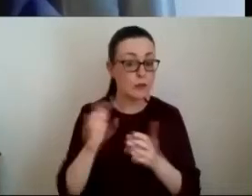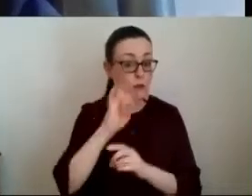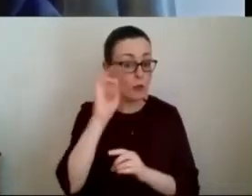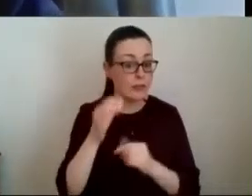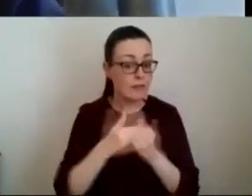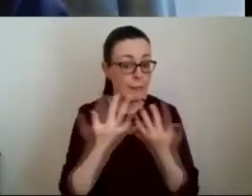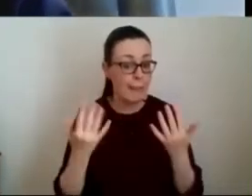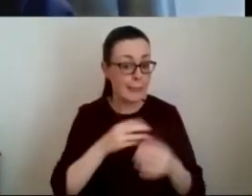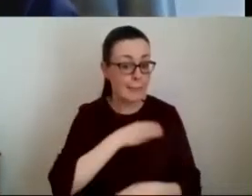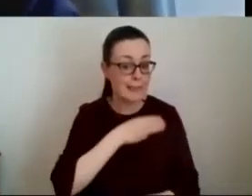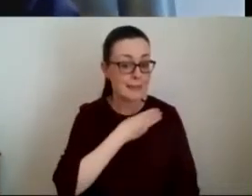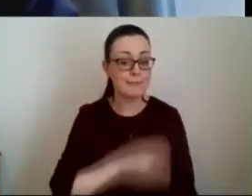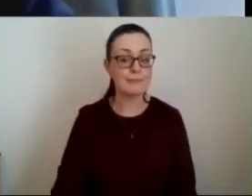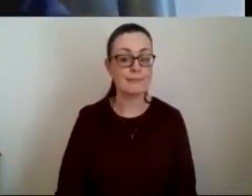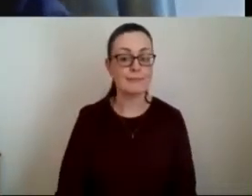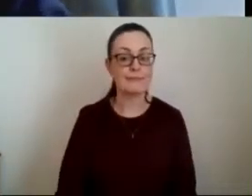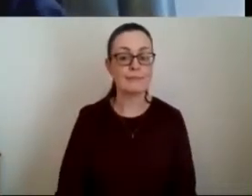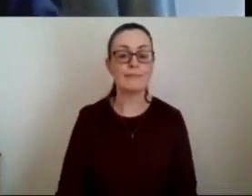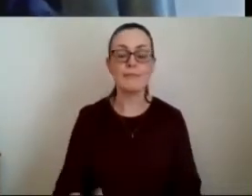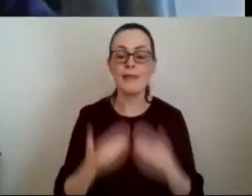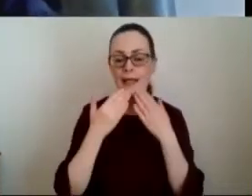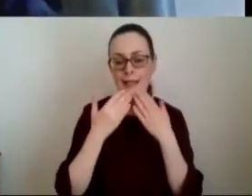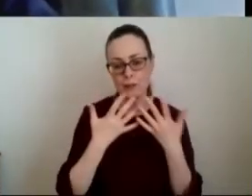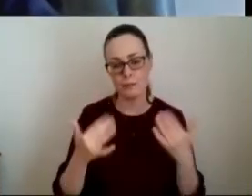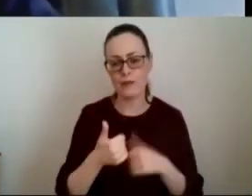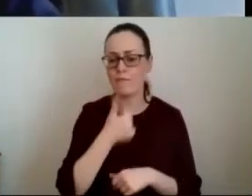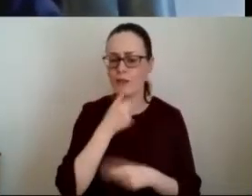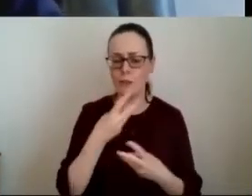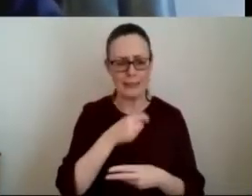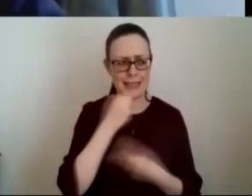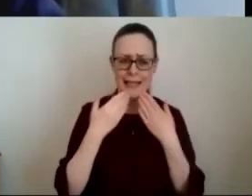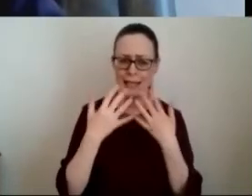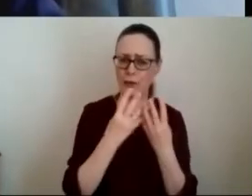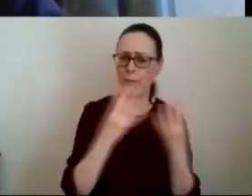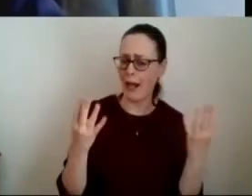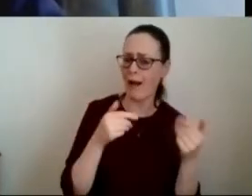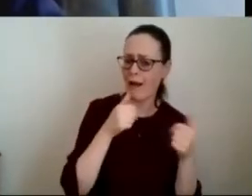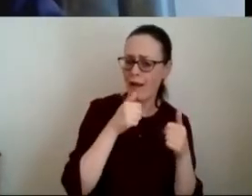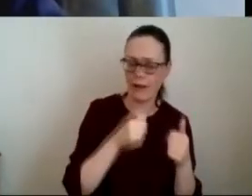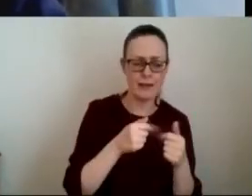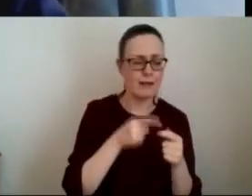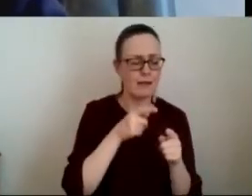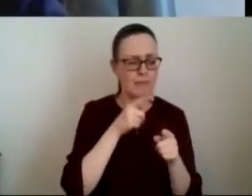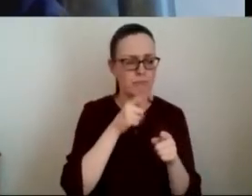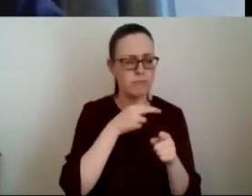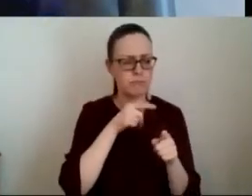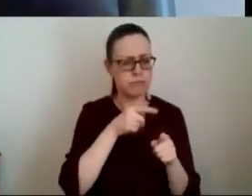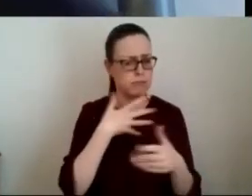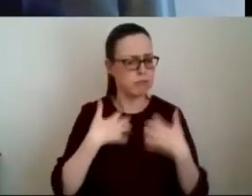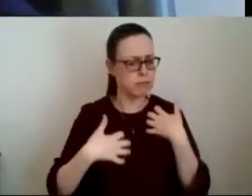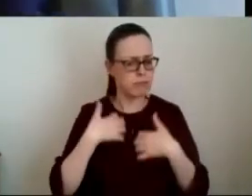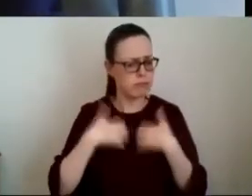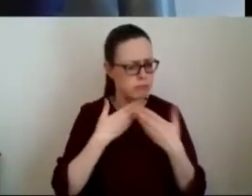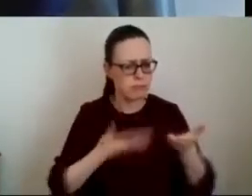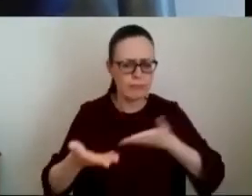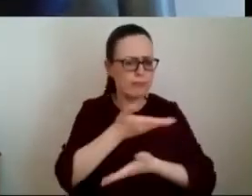thanks very much uh first of all say thank you to the panel um that has been a very engaging discussion